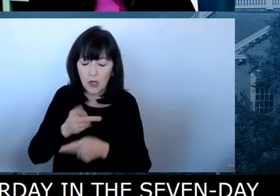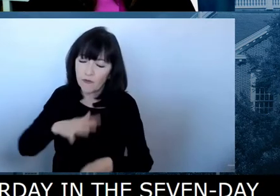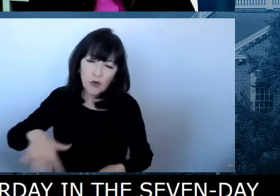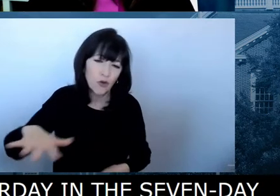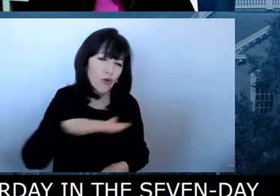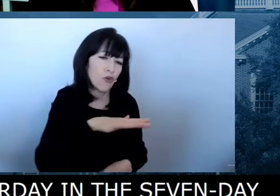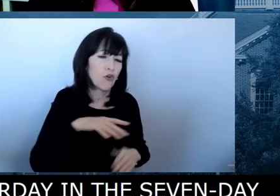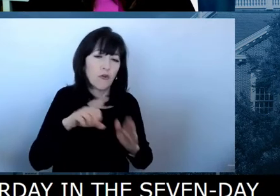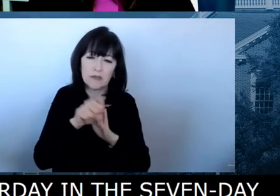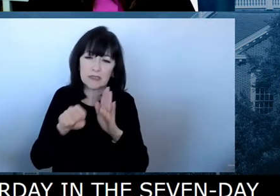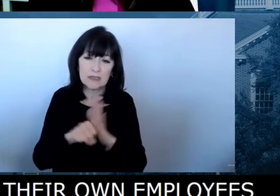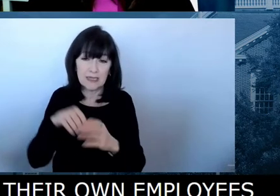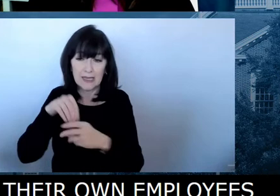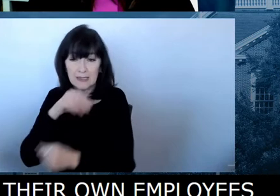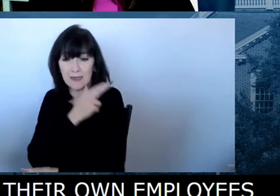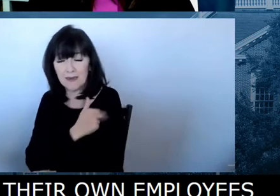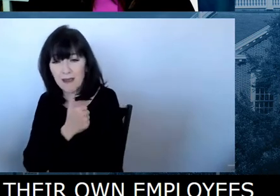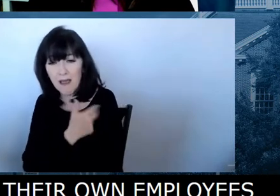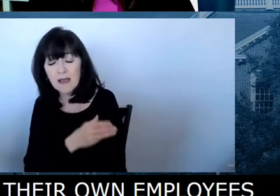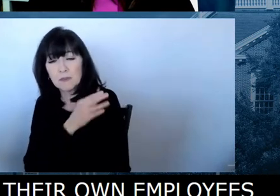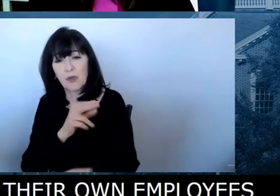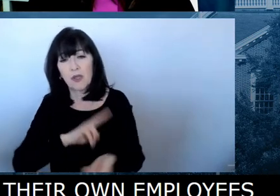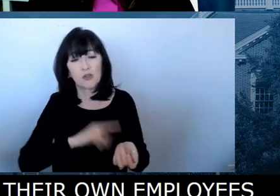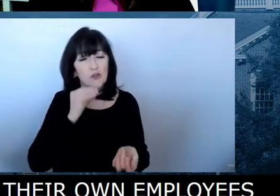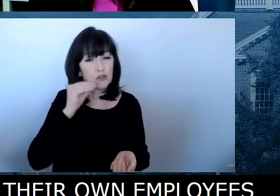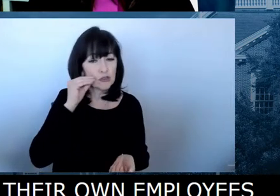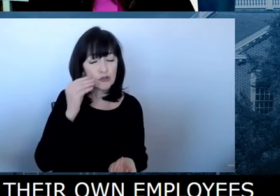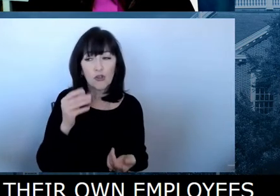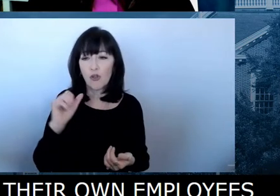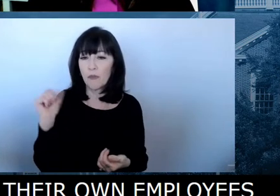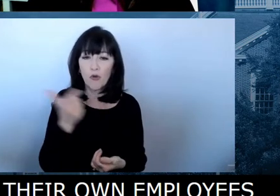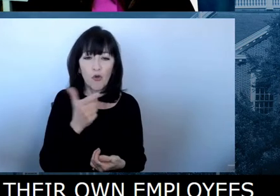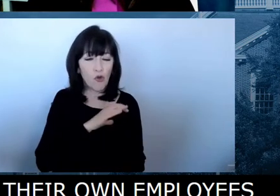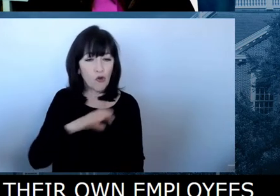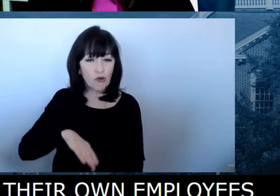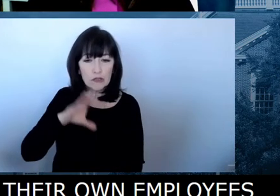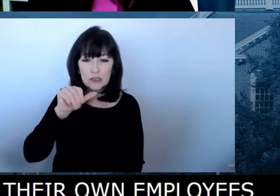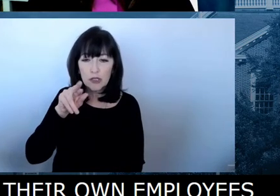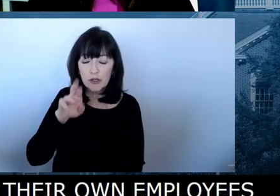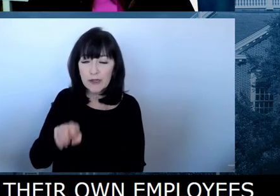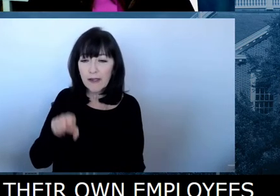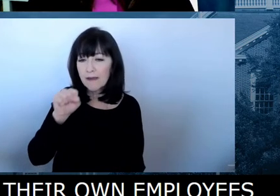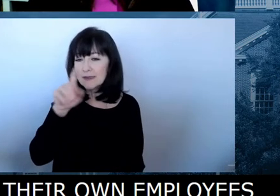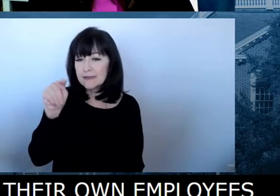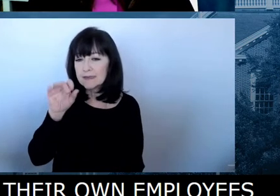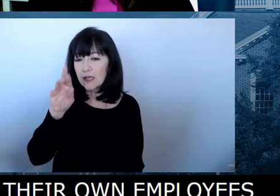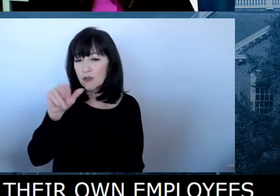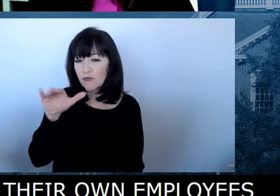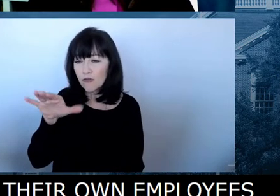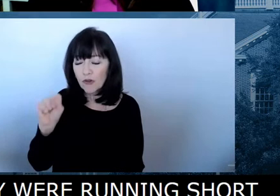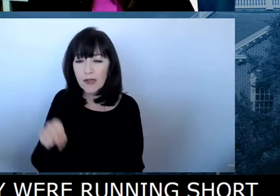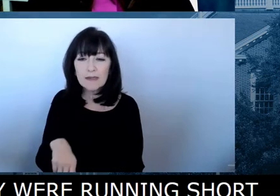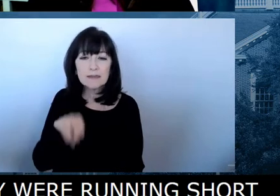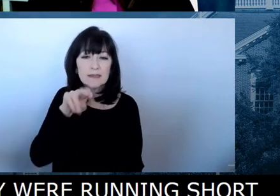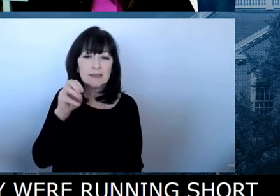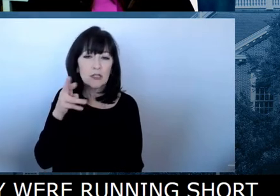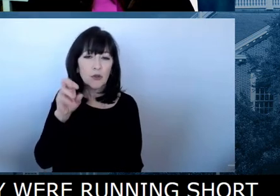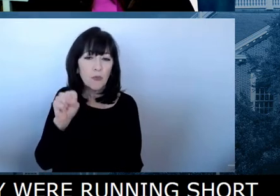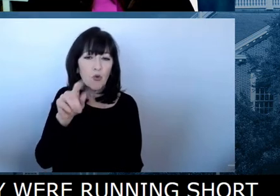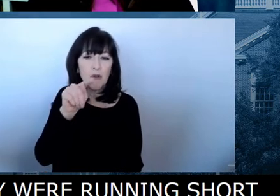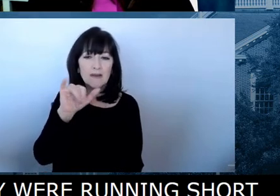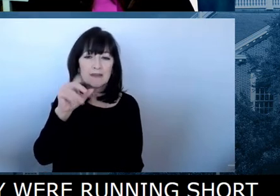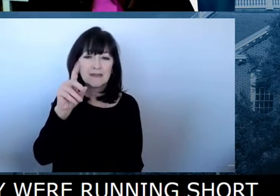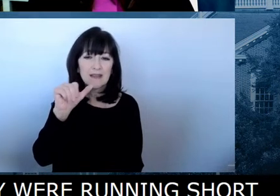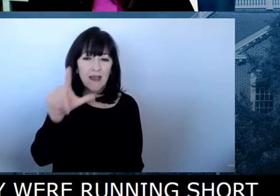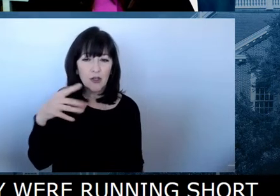Christiana care, St. Francis, the VA, uh, Nemours, Bay health, title health and